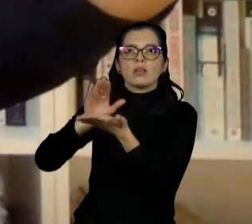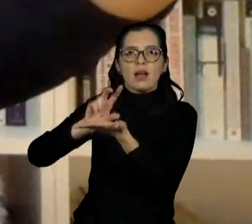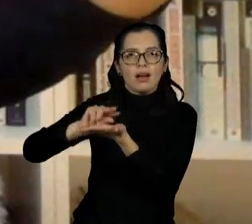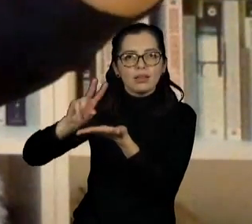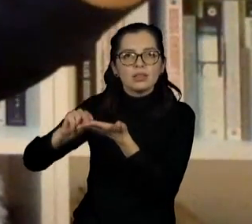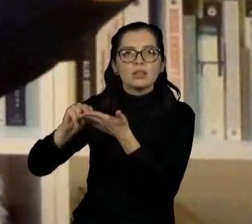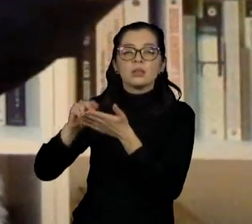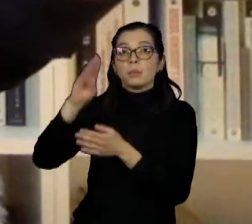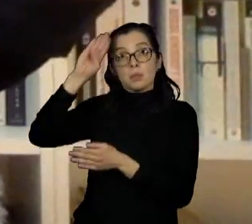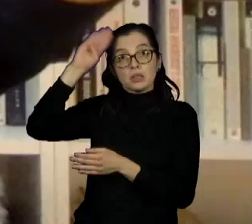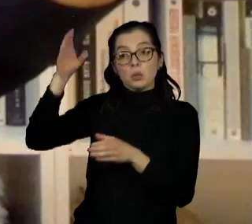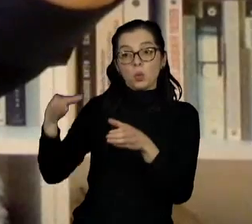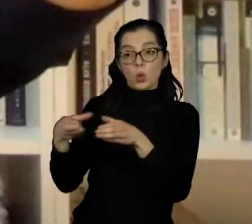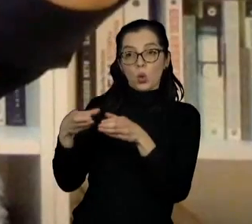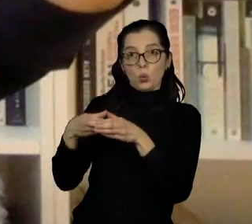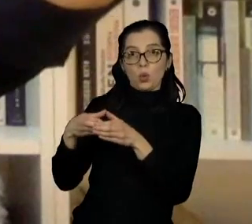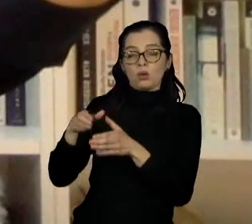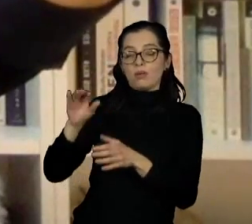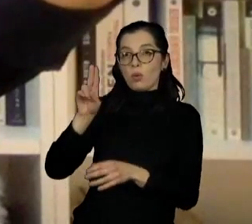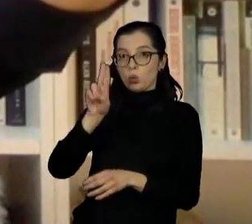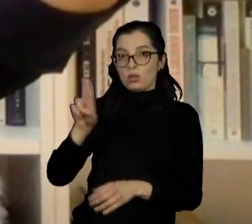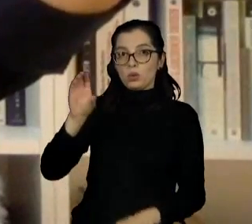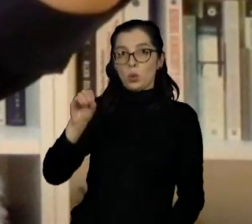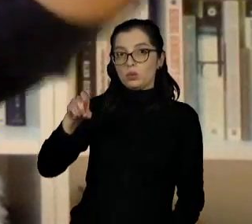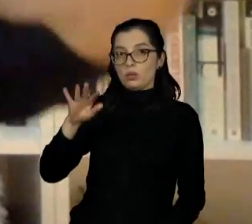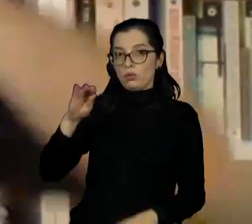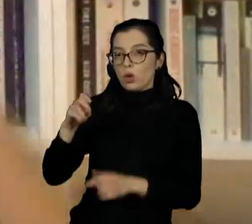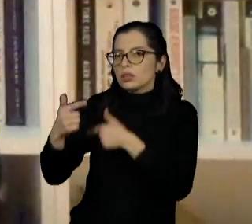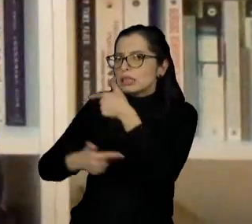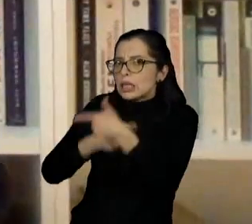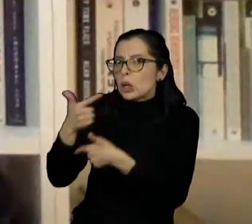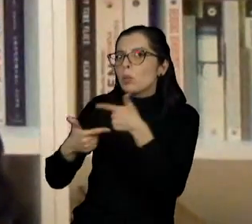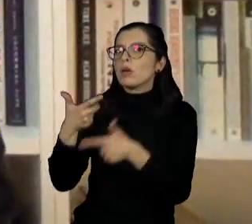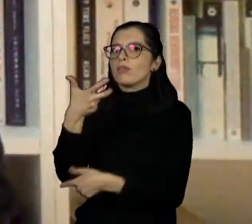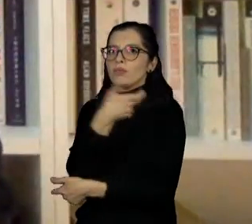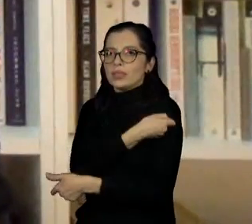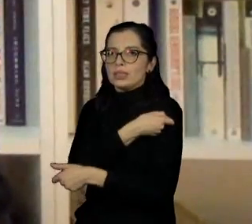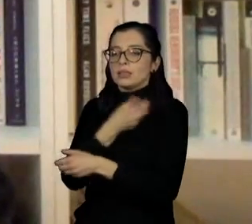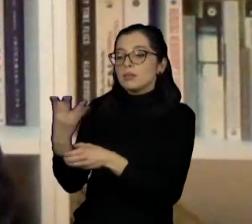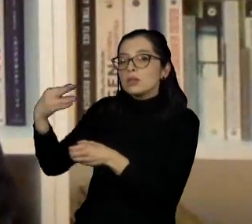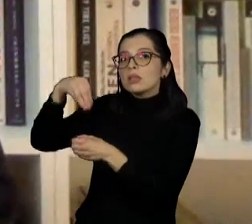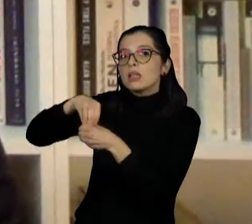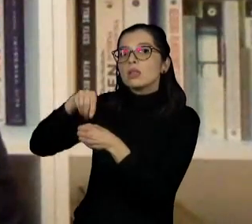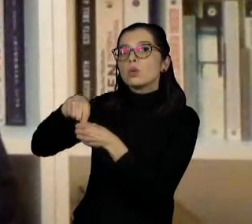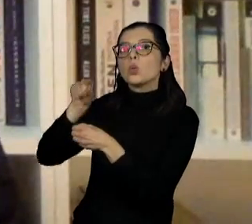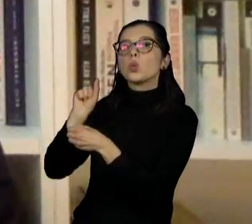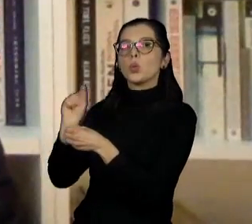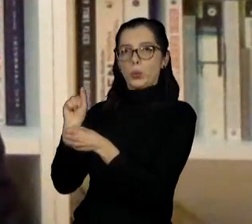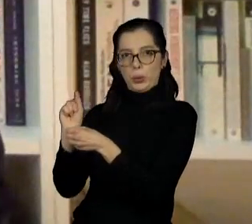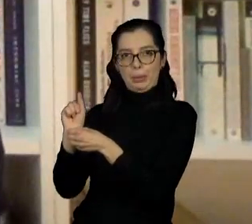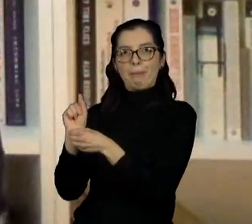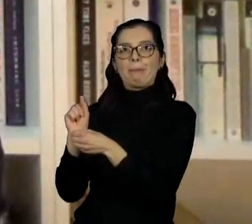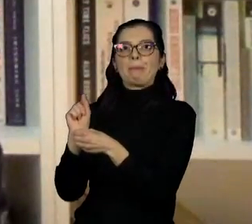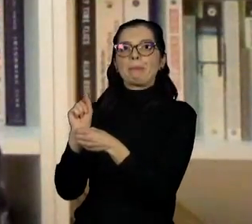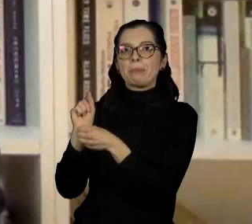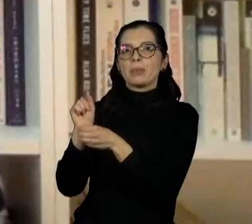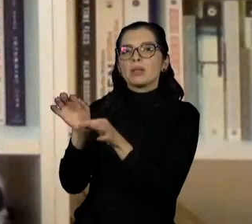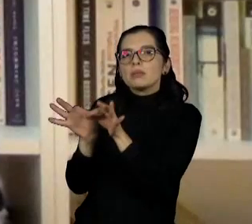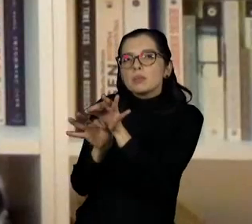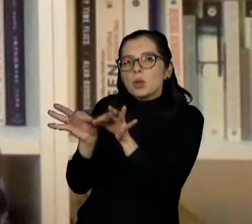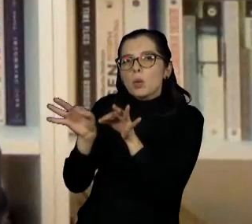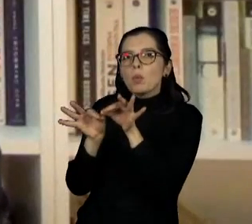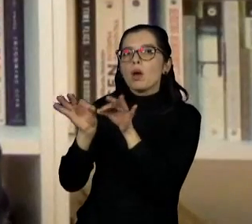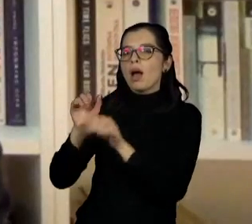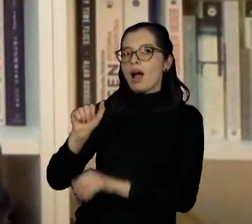This includes the group at Oxford working on the vaccine that's based on the adenovirus